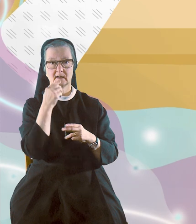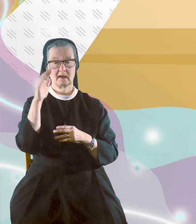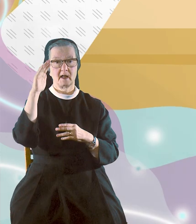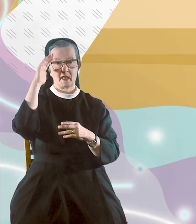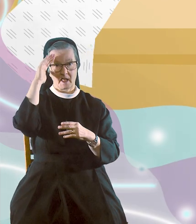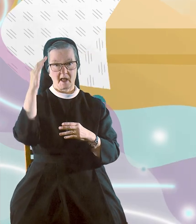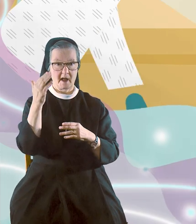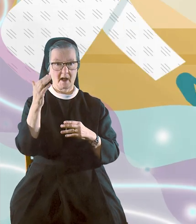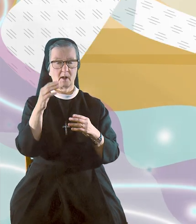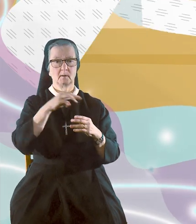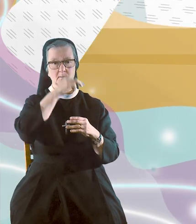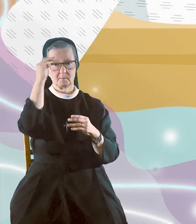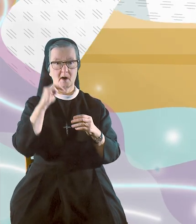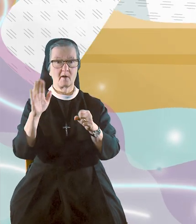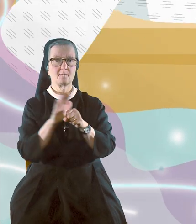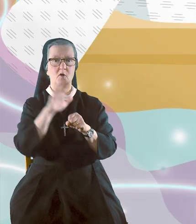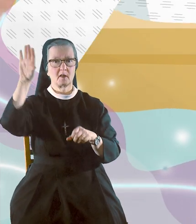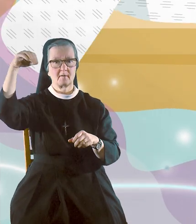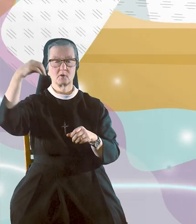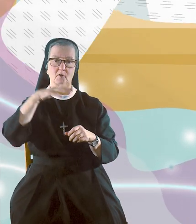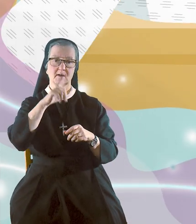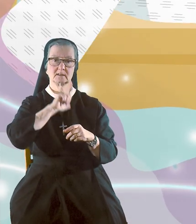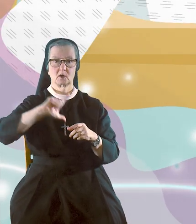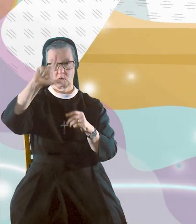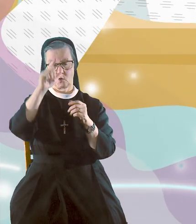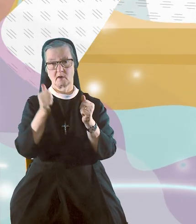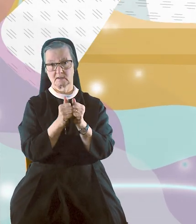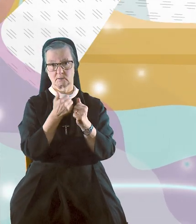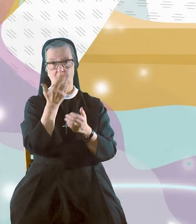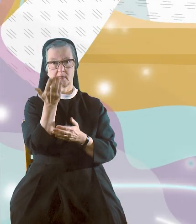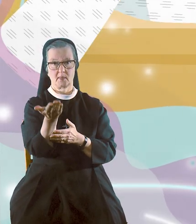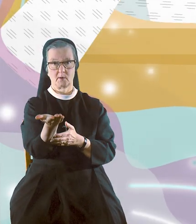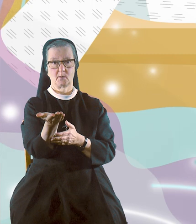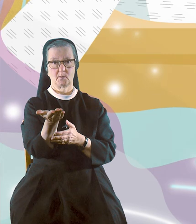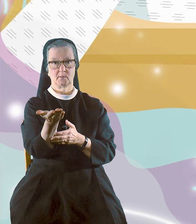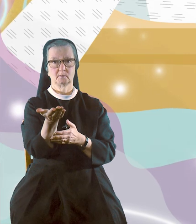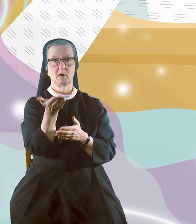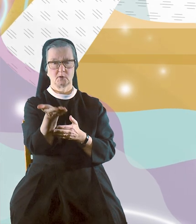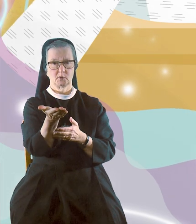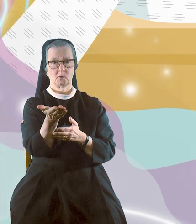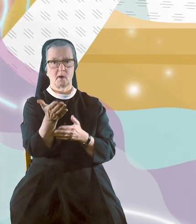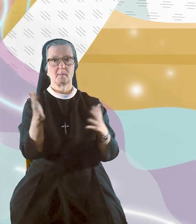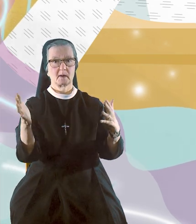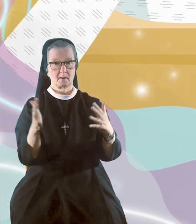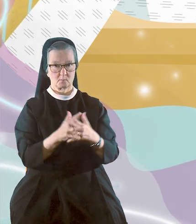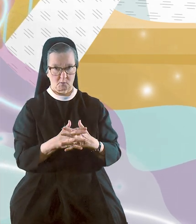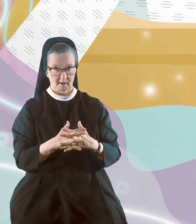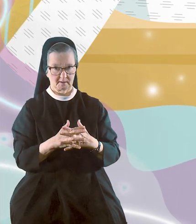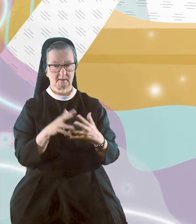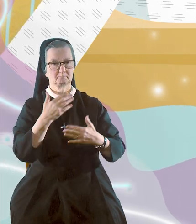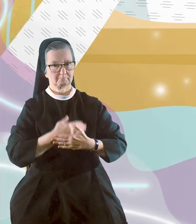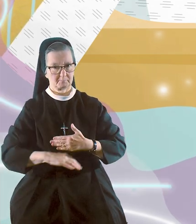said, Hail Mary, full of grace, the Lord is with you. You will conceive